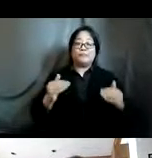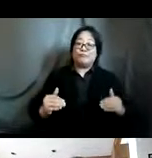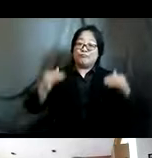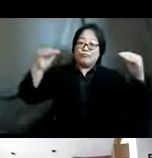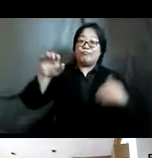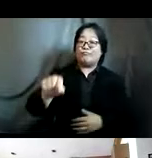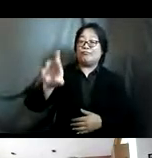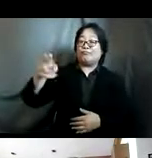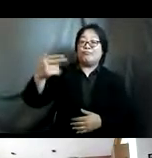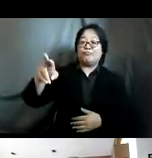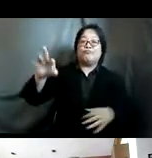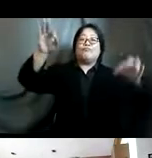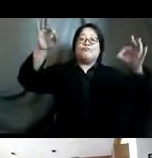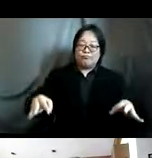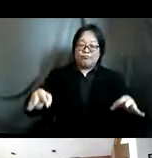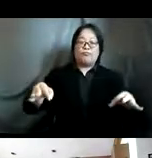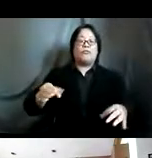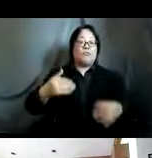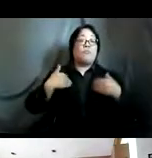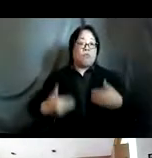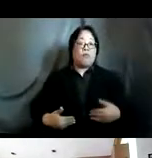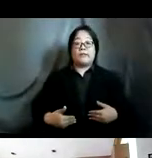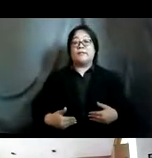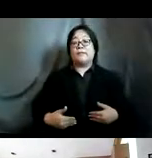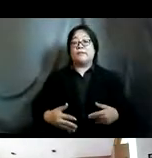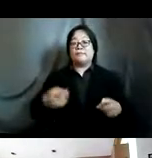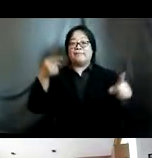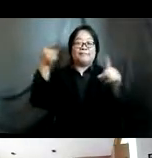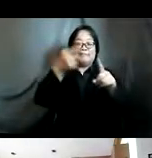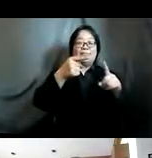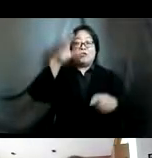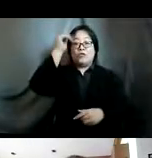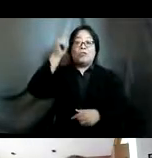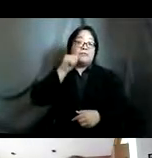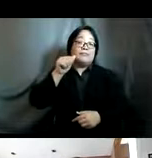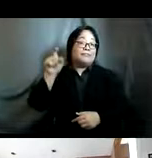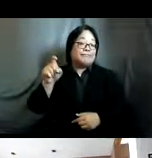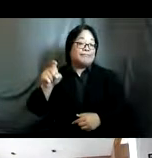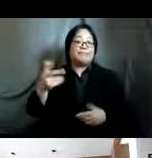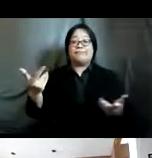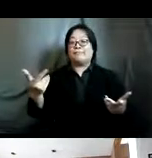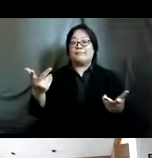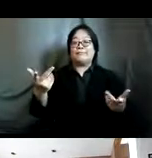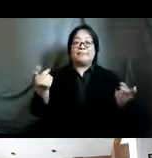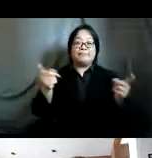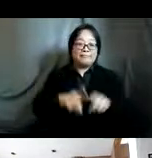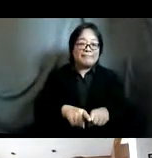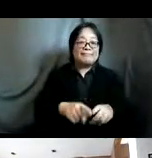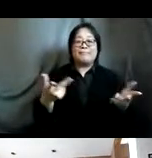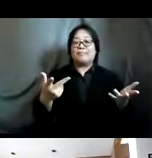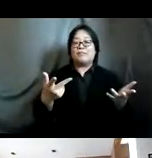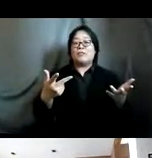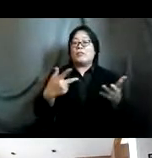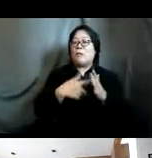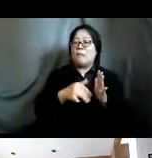decision making and body autonomy especially through targeting and addressing harmful social and gender norms looking at enabling